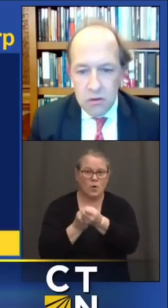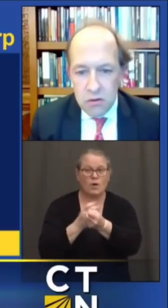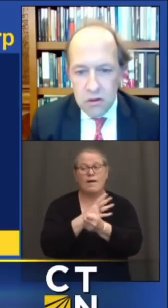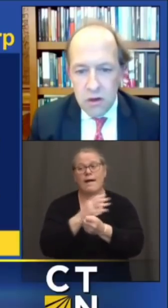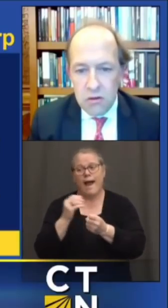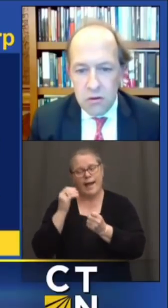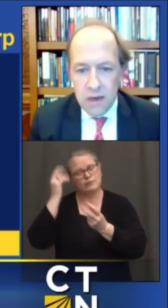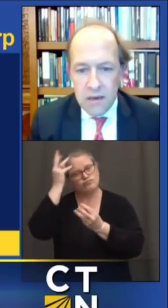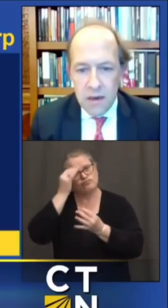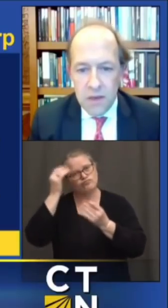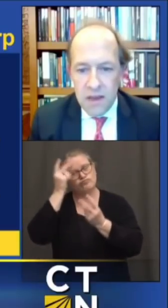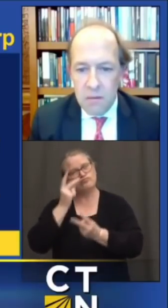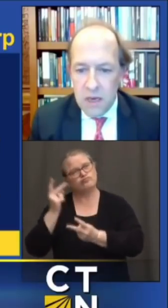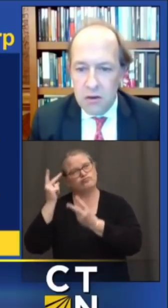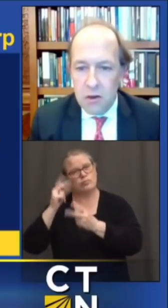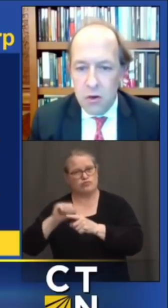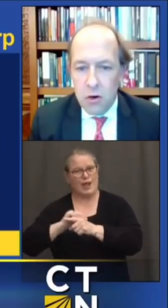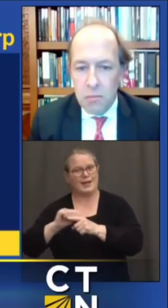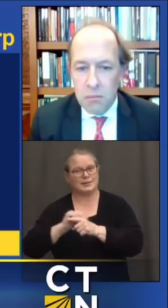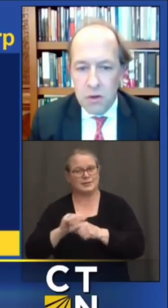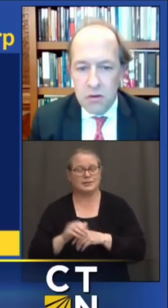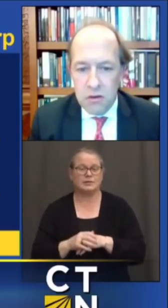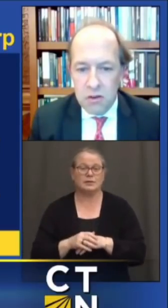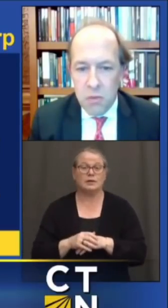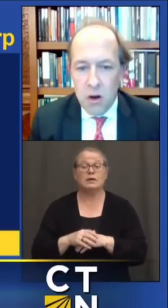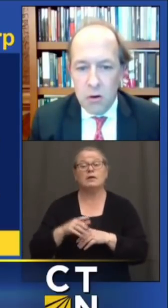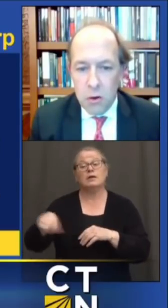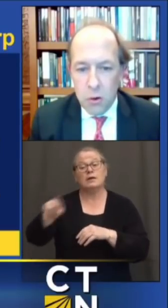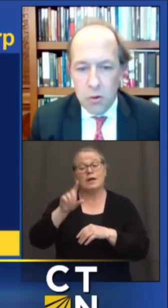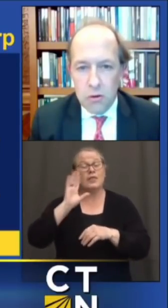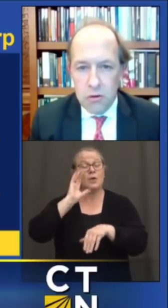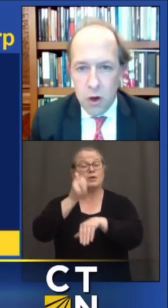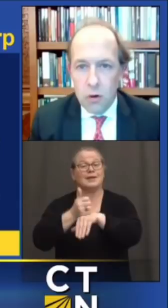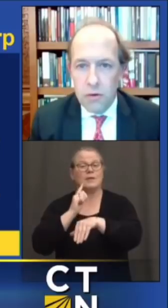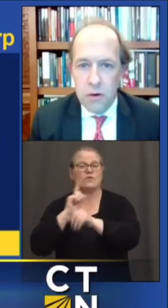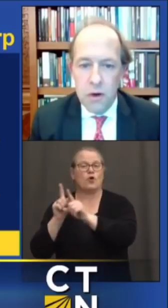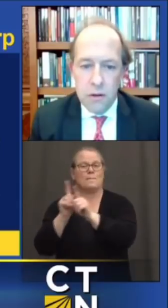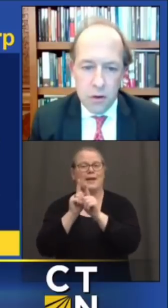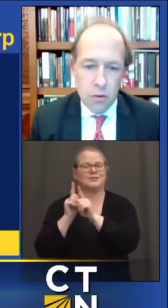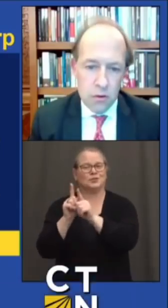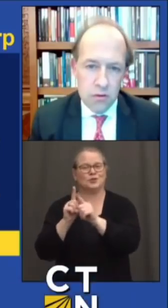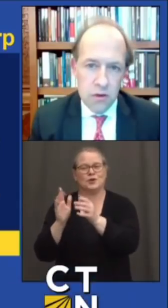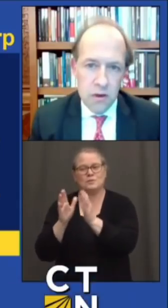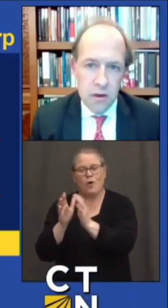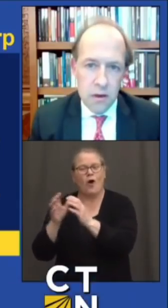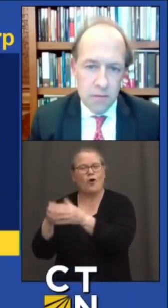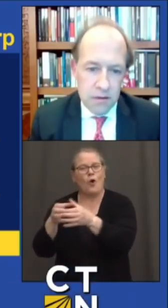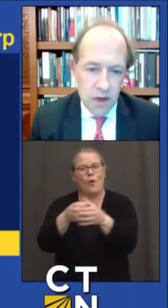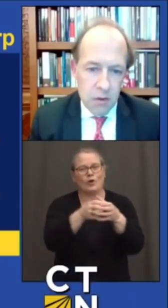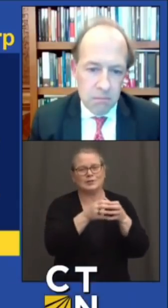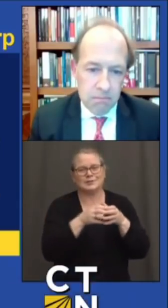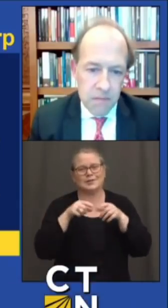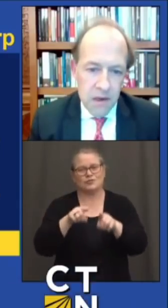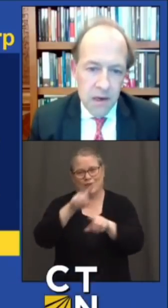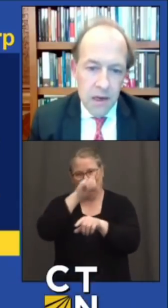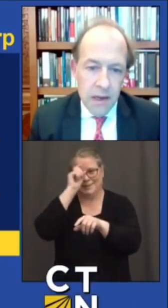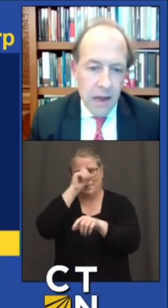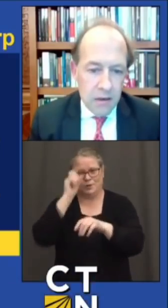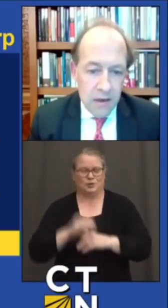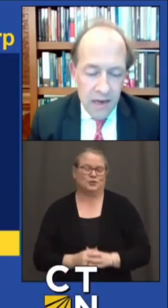Graduate students also lined up to then mentor the Corps members in small cohorts over the course of the summer.